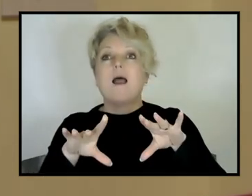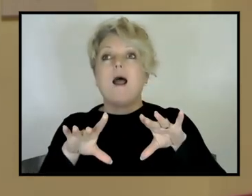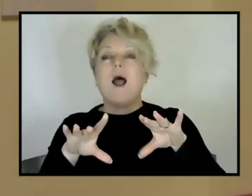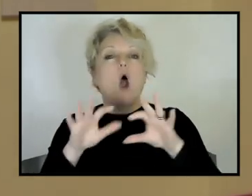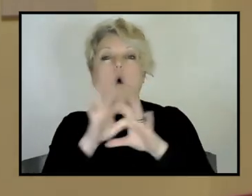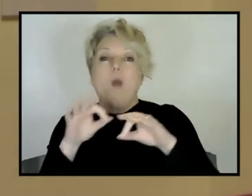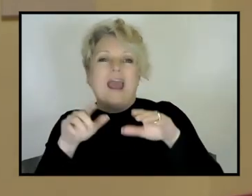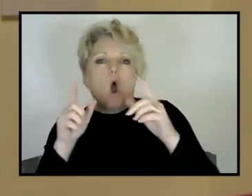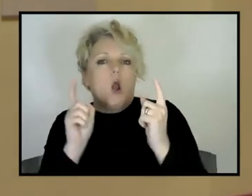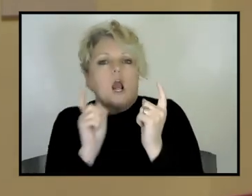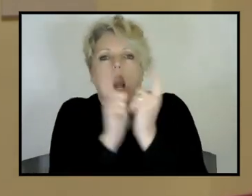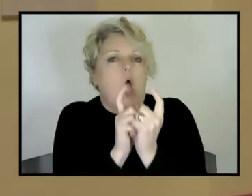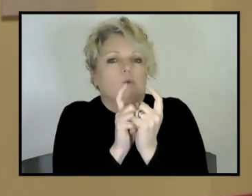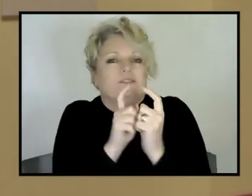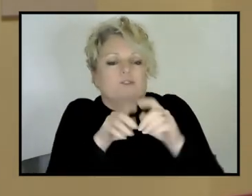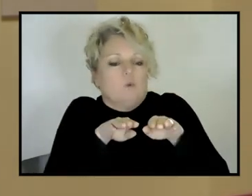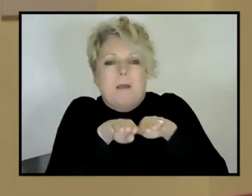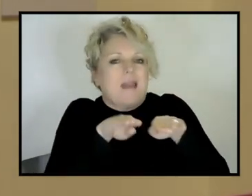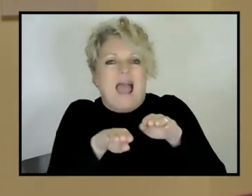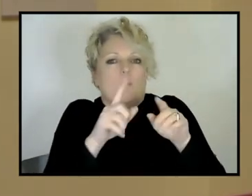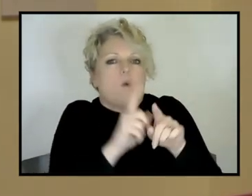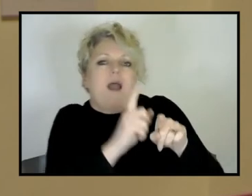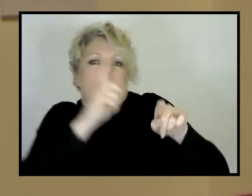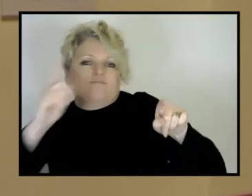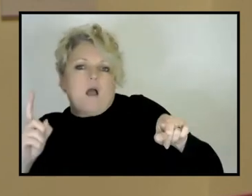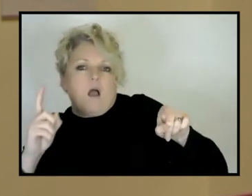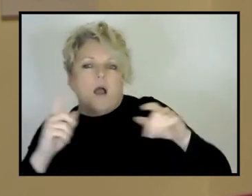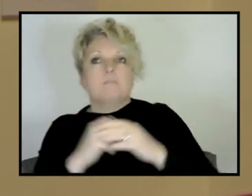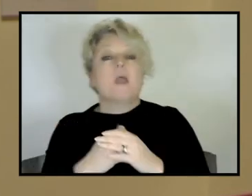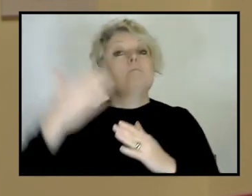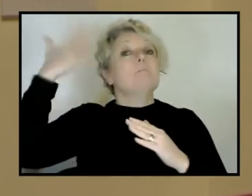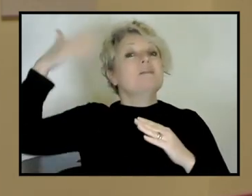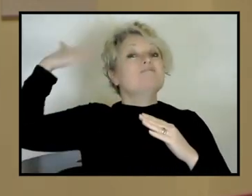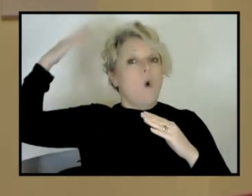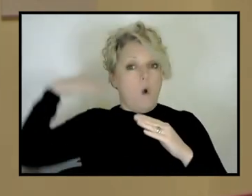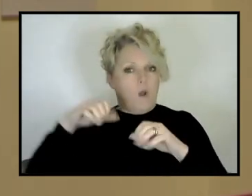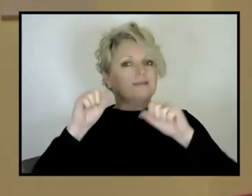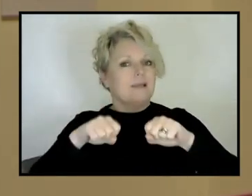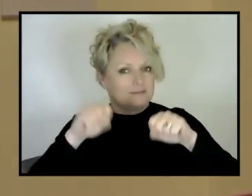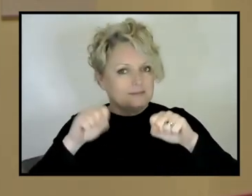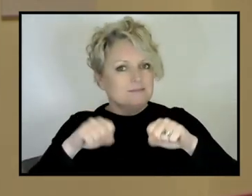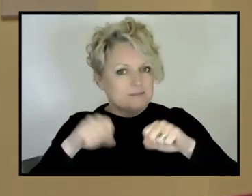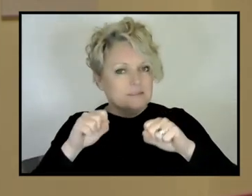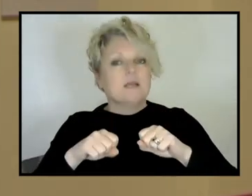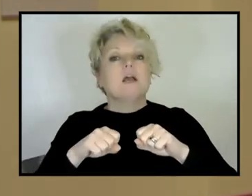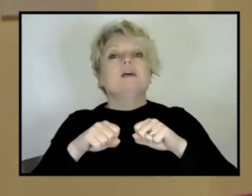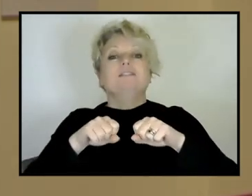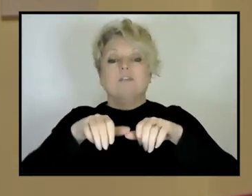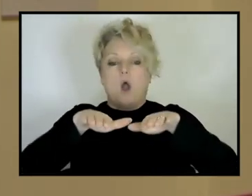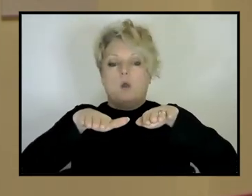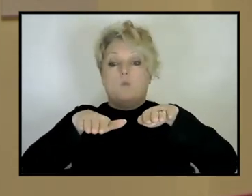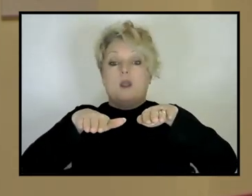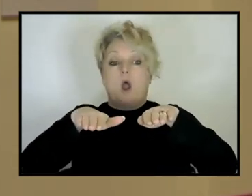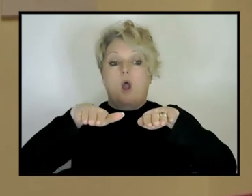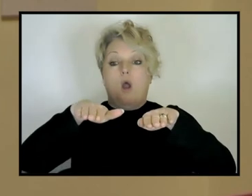currently a plate boundary, but it has been. So there's been, there is a definitely an association between the elevated region of the